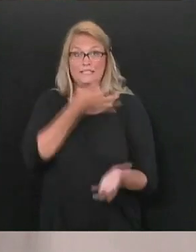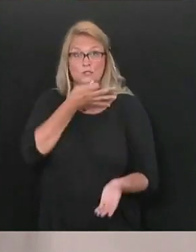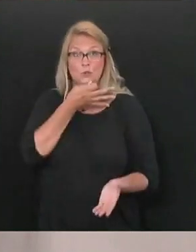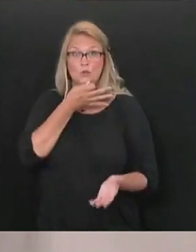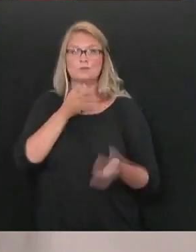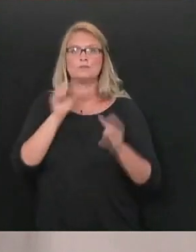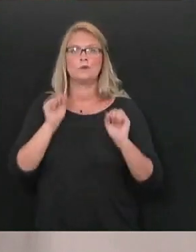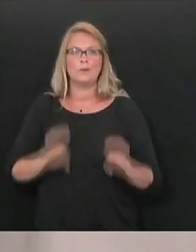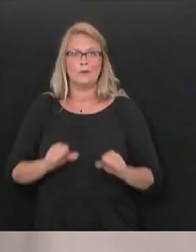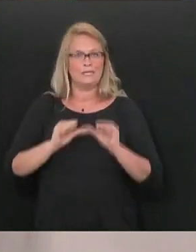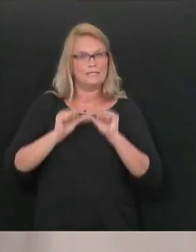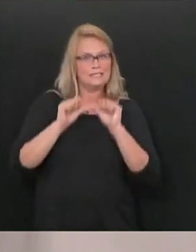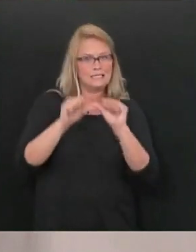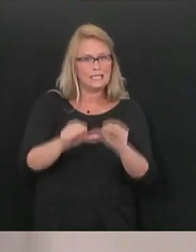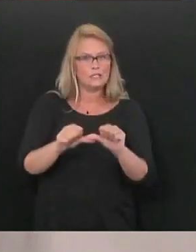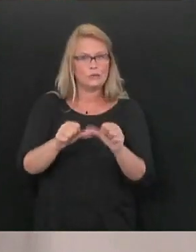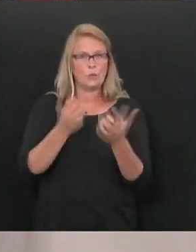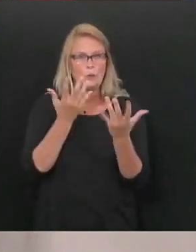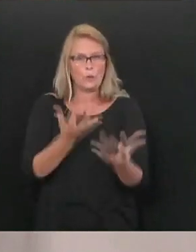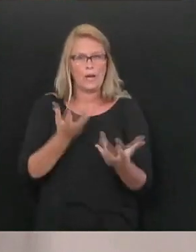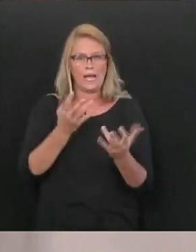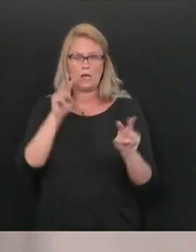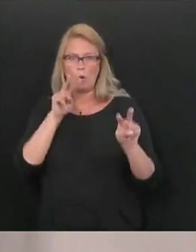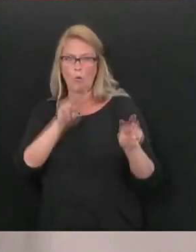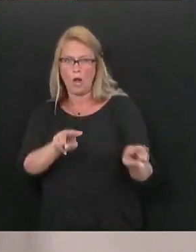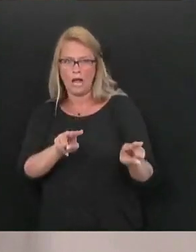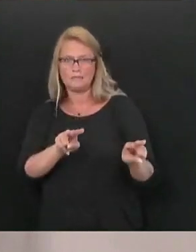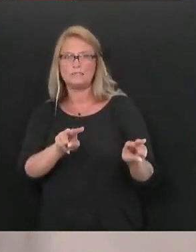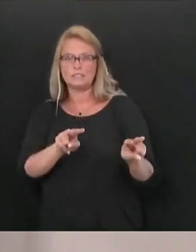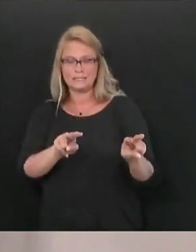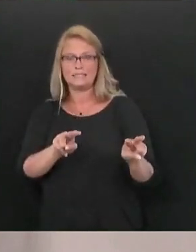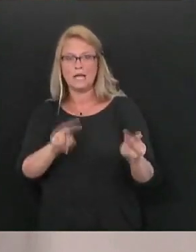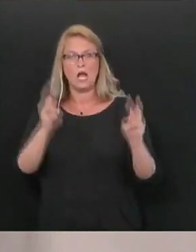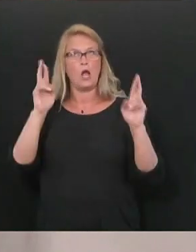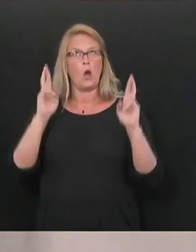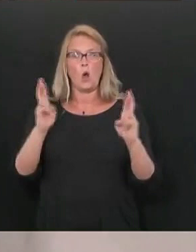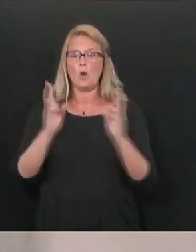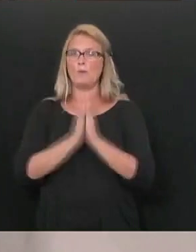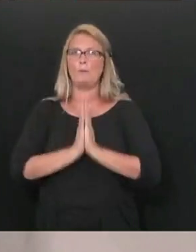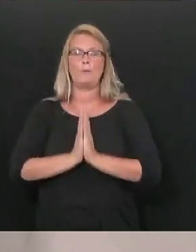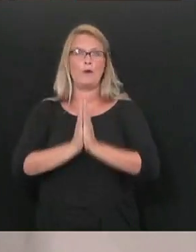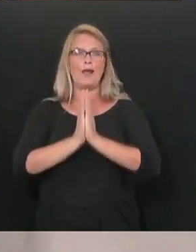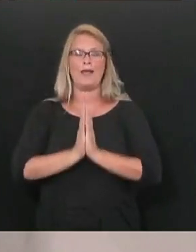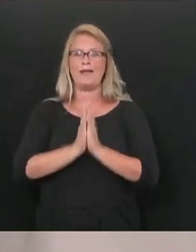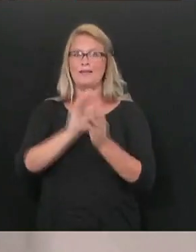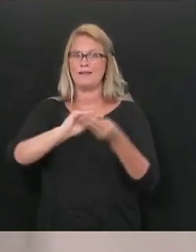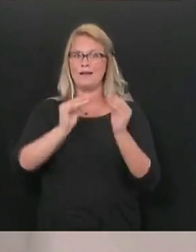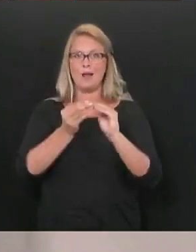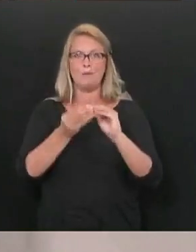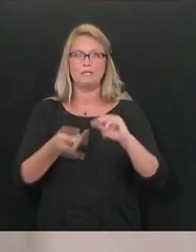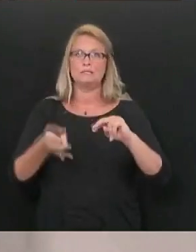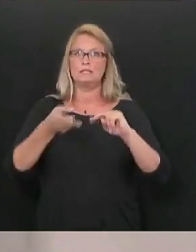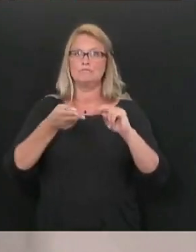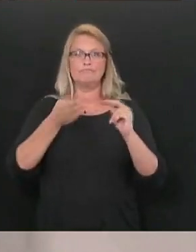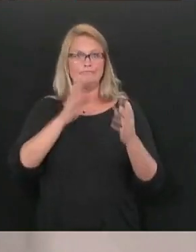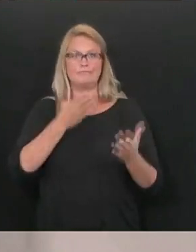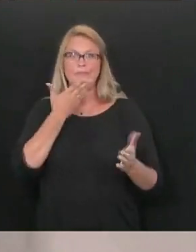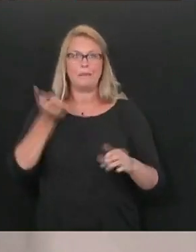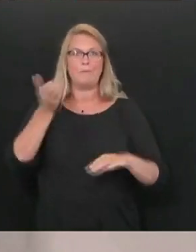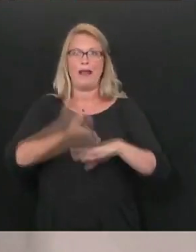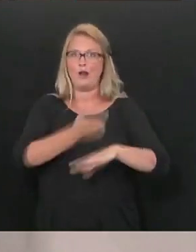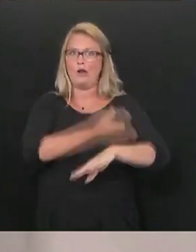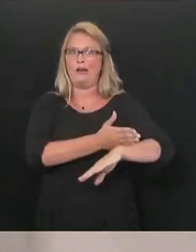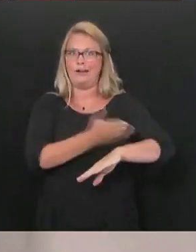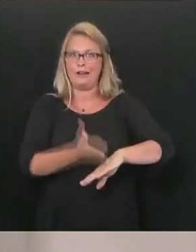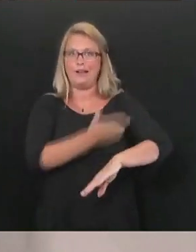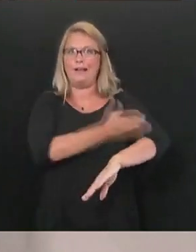we're going to continue to buy time and watch and hope and pray our numbers continue to be better and better and better. And